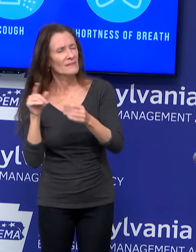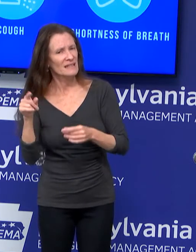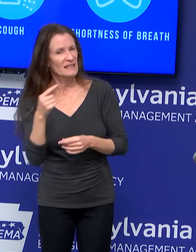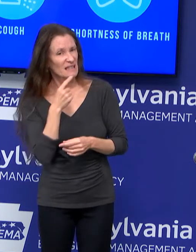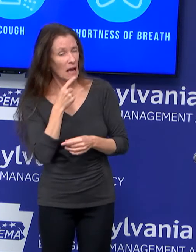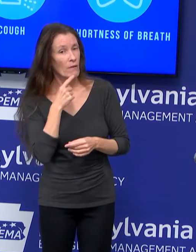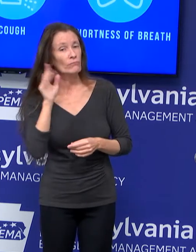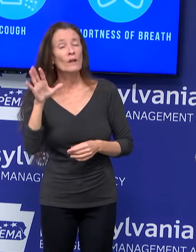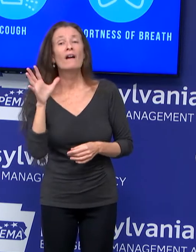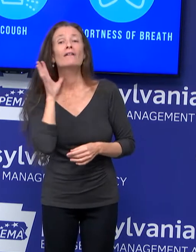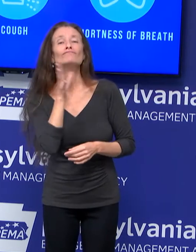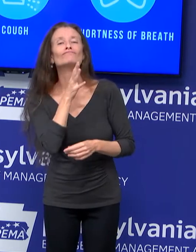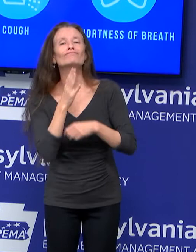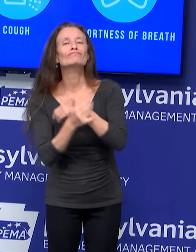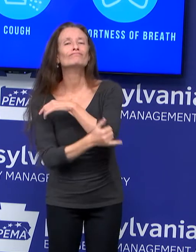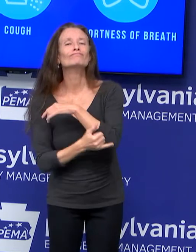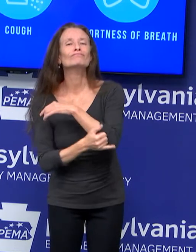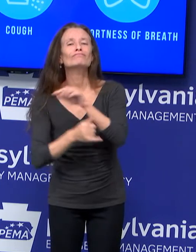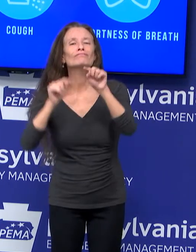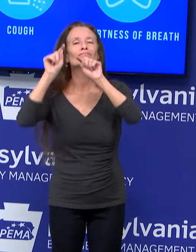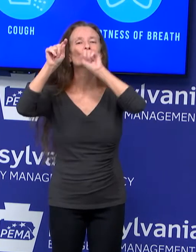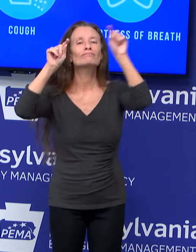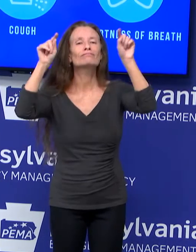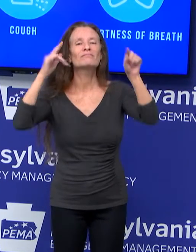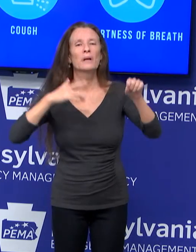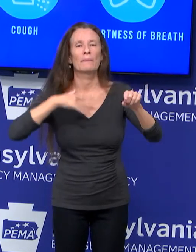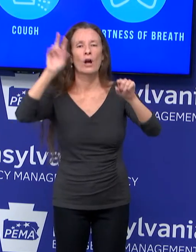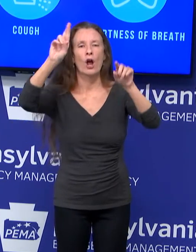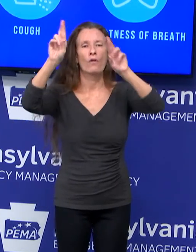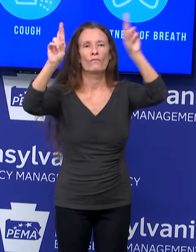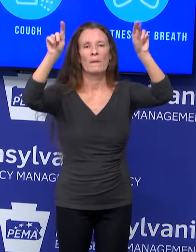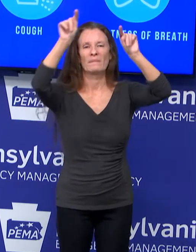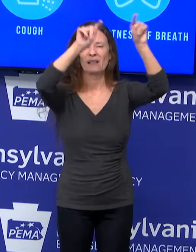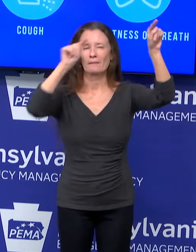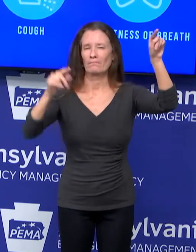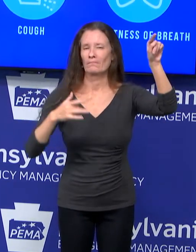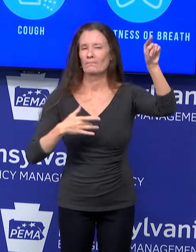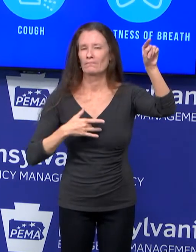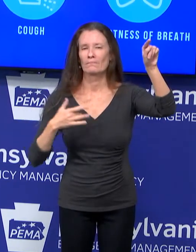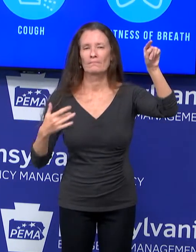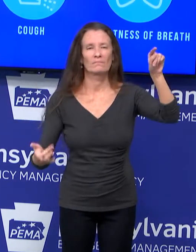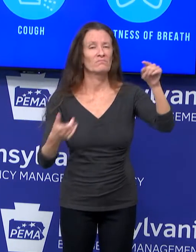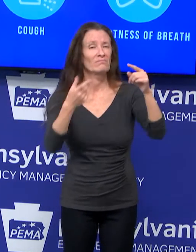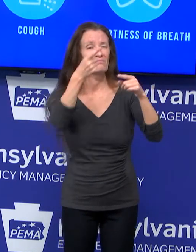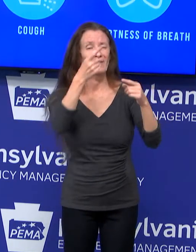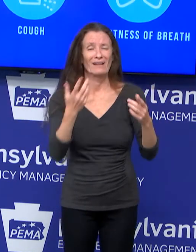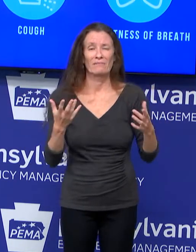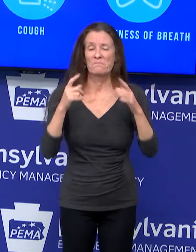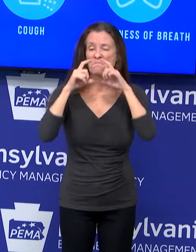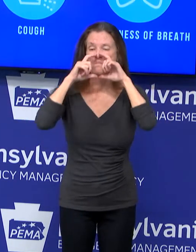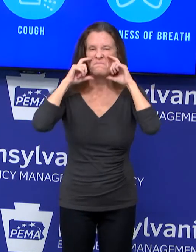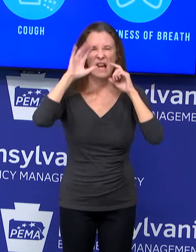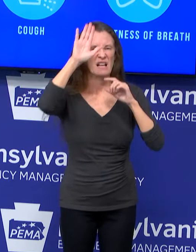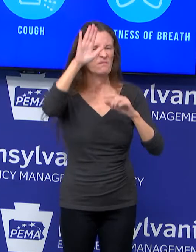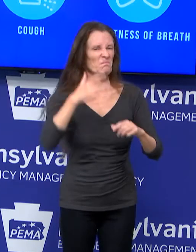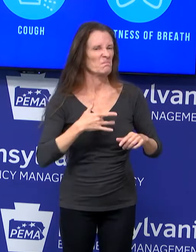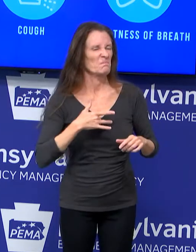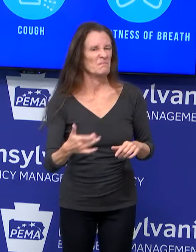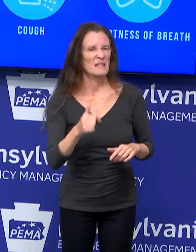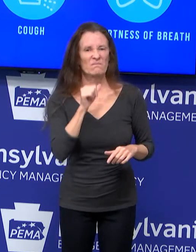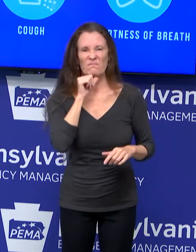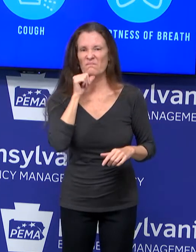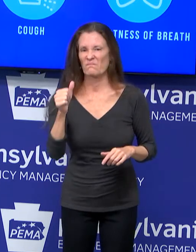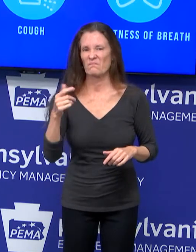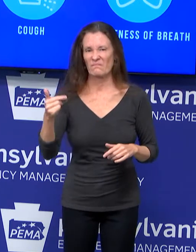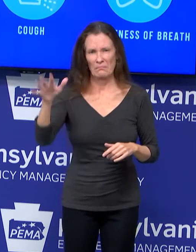often Republican-led counties, where there's a culture of not wearing masks, have had some of the highest percentages